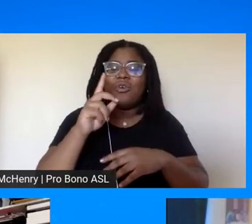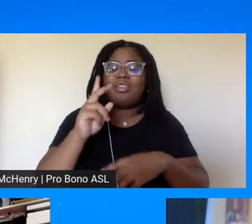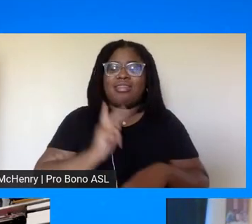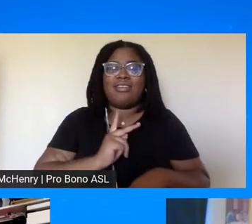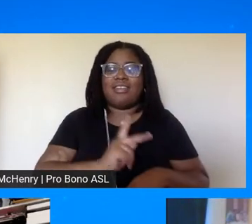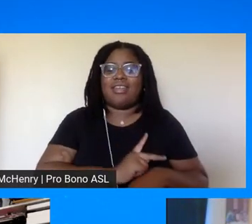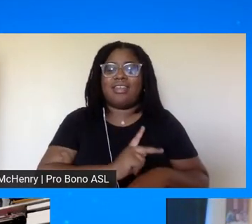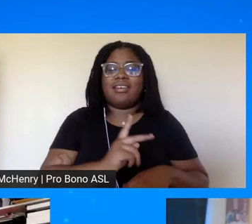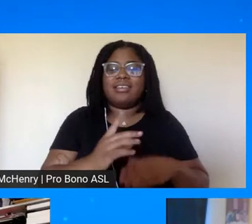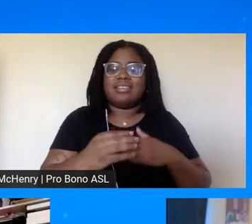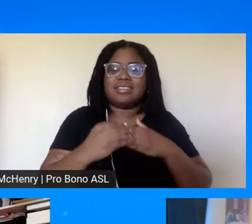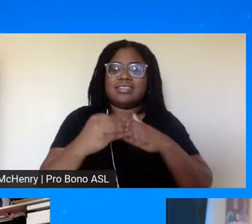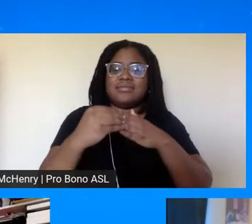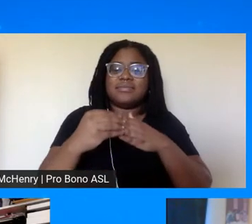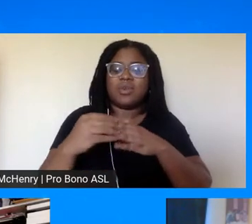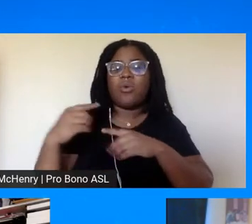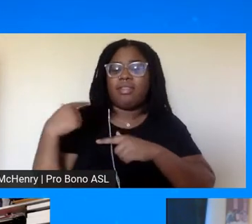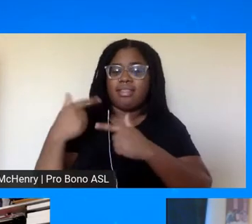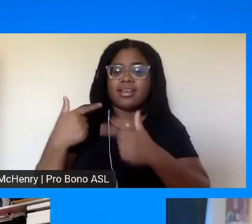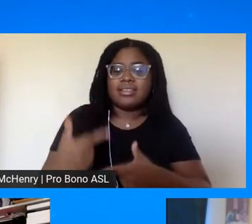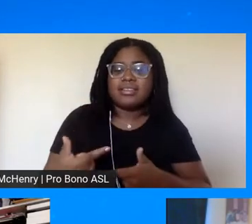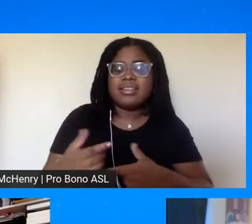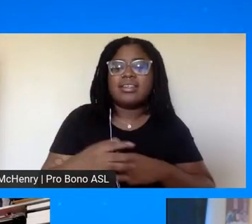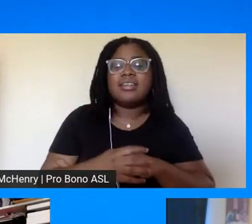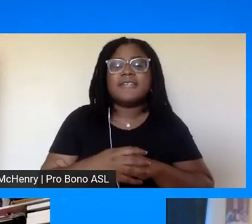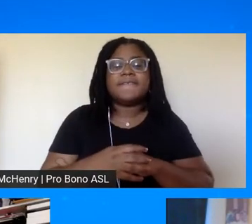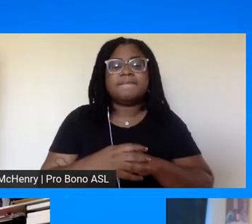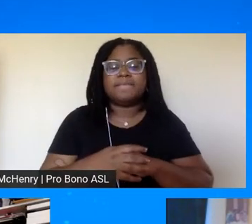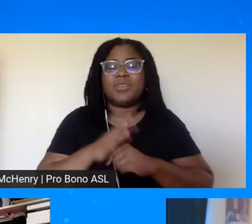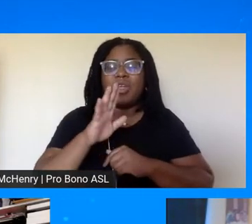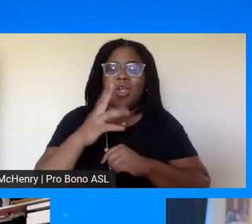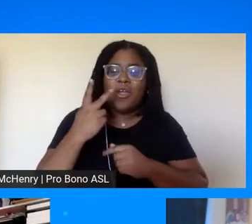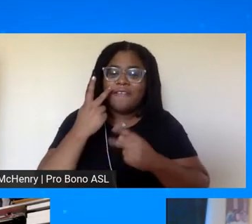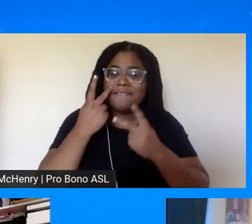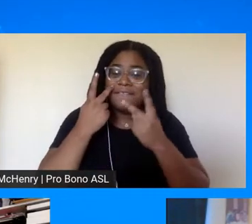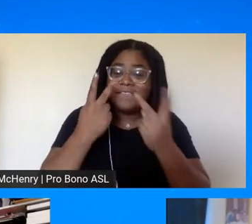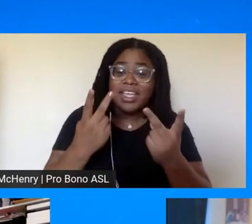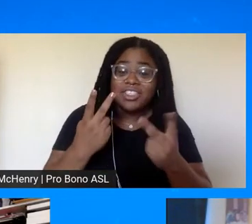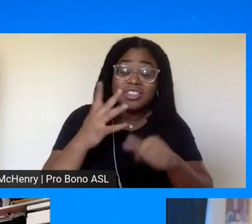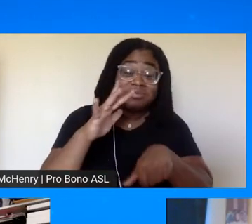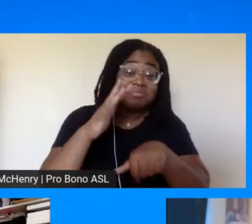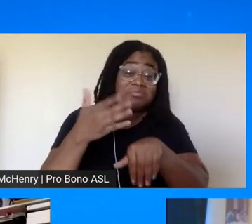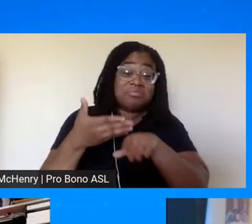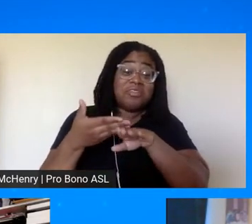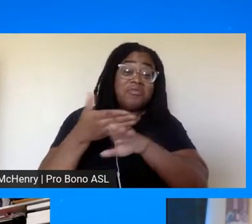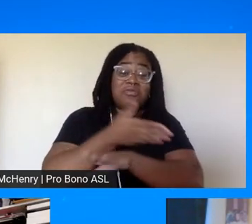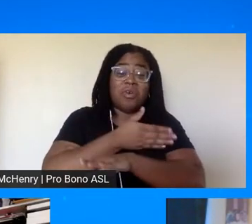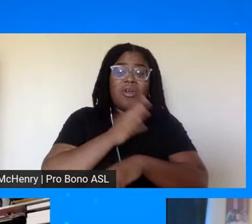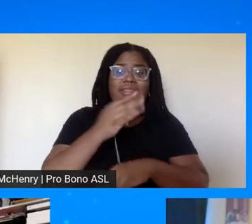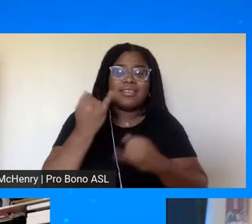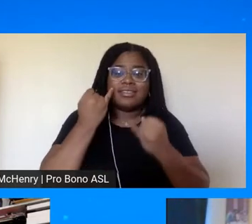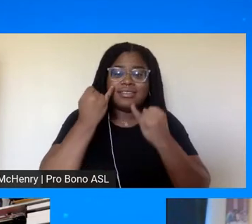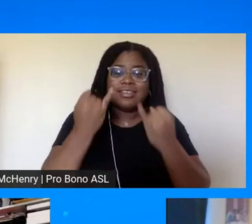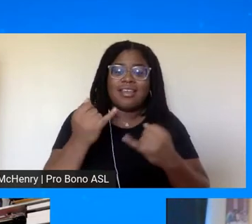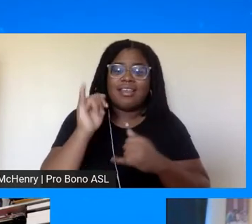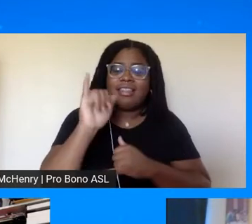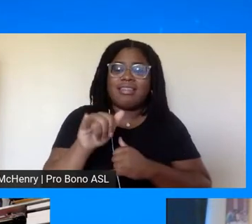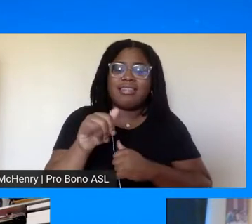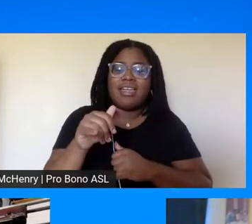and and her vision early on this idea that um dr